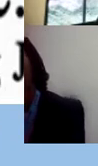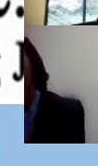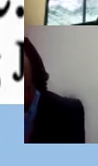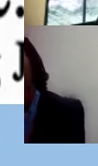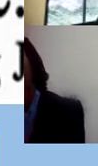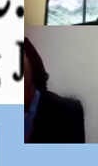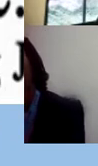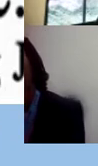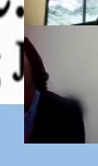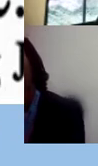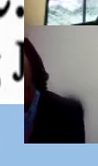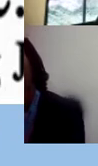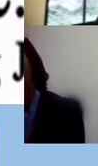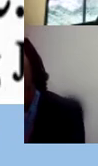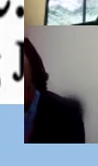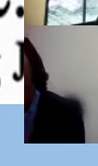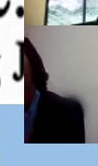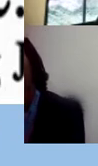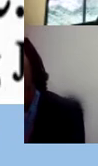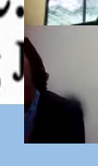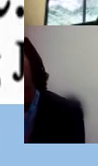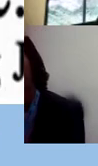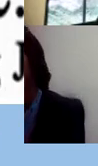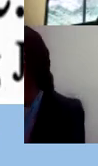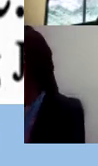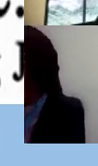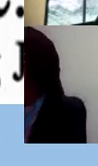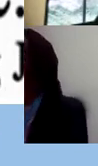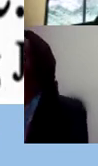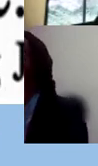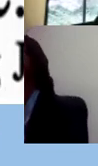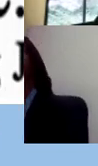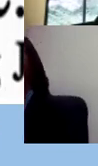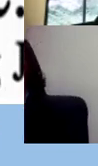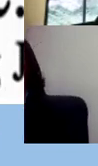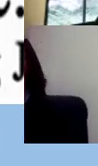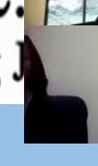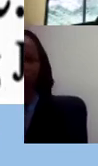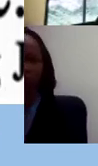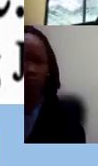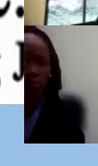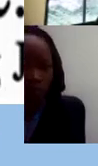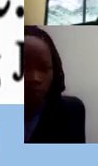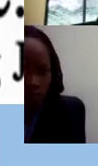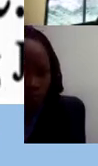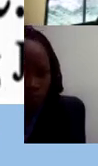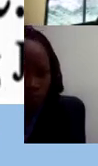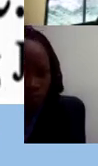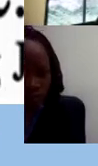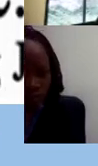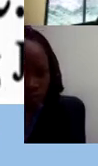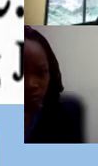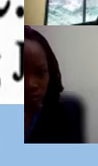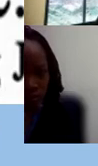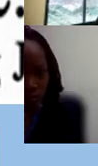the percentages of respondents were so it looks like uh the lead with 80 percent uh